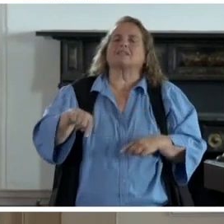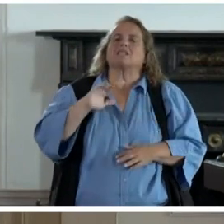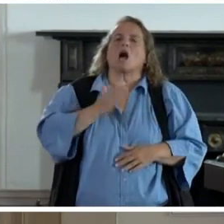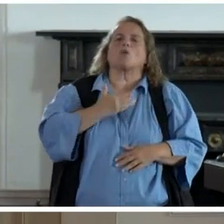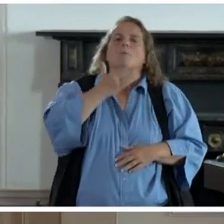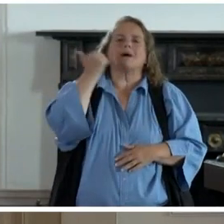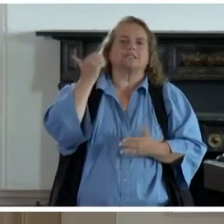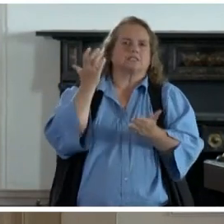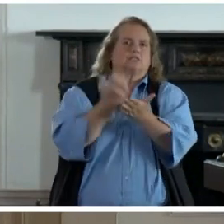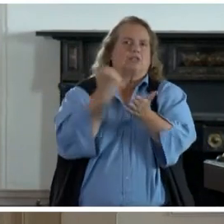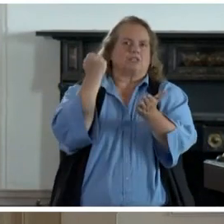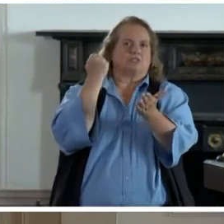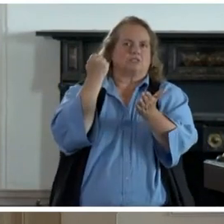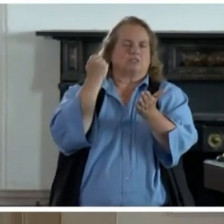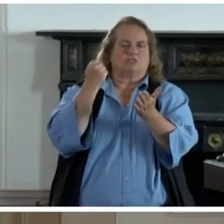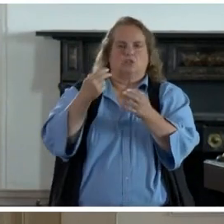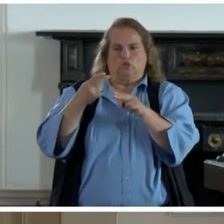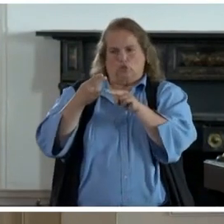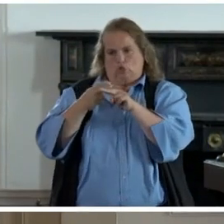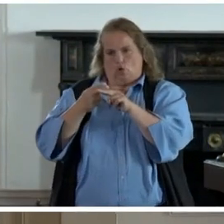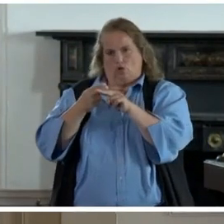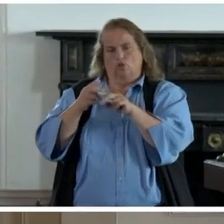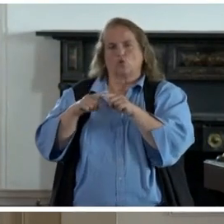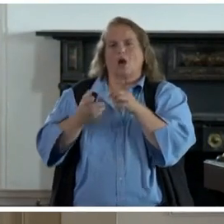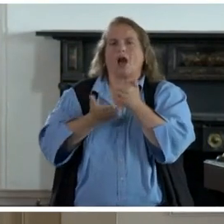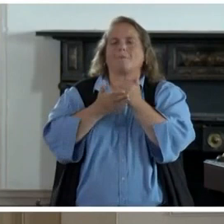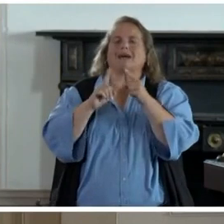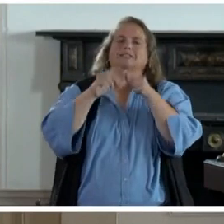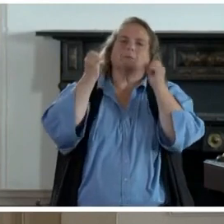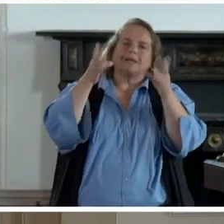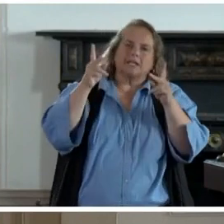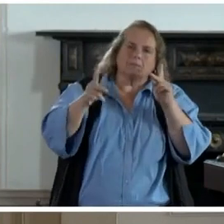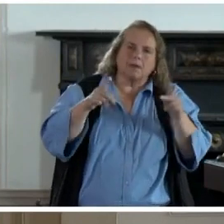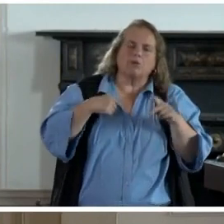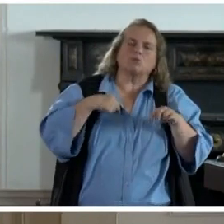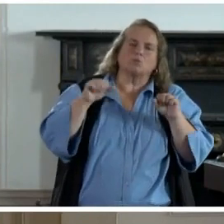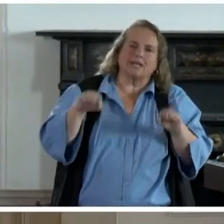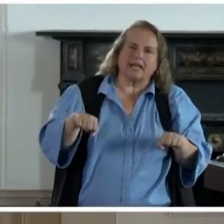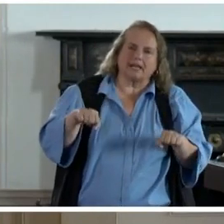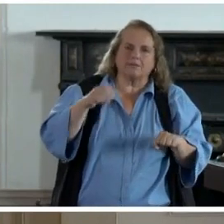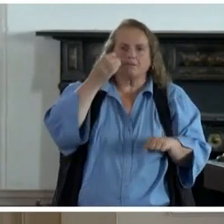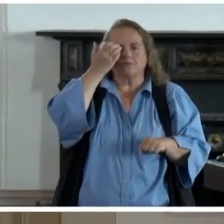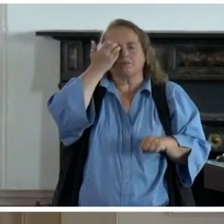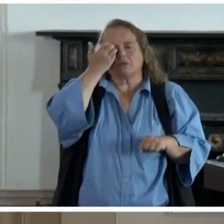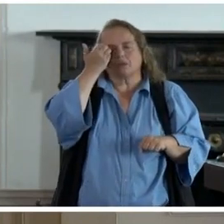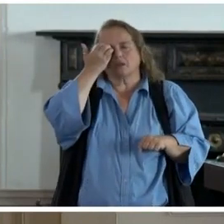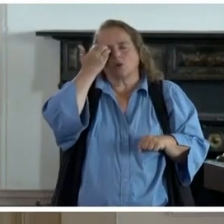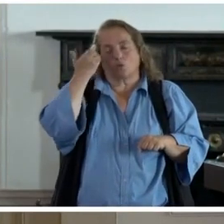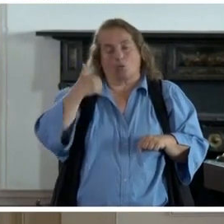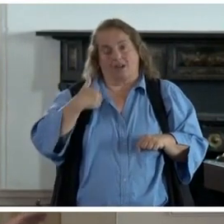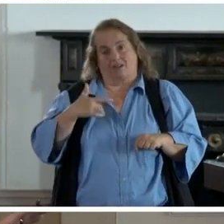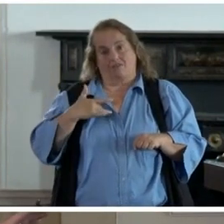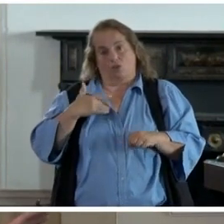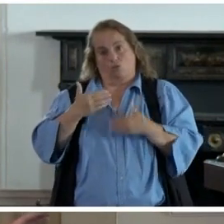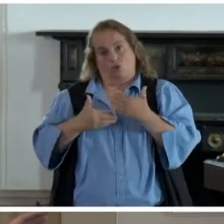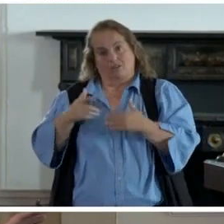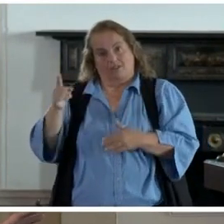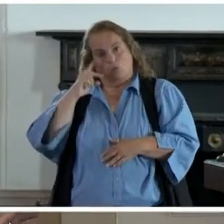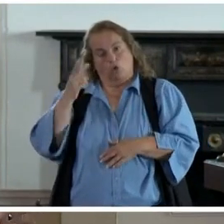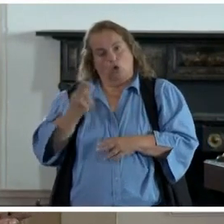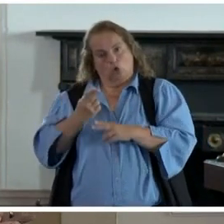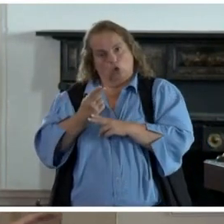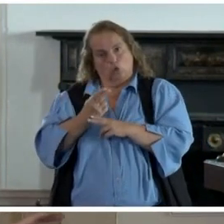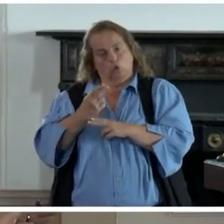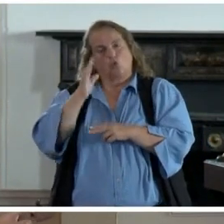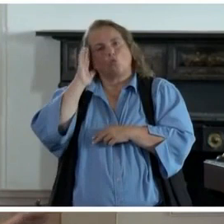in the short term to help as many people out there as we can. And we believe the process that they will use will help prioritize